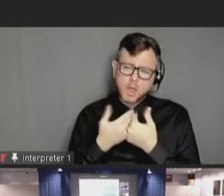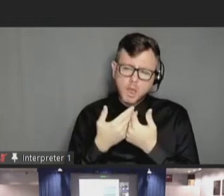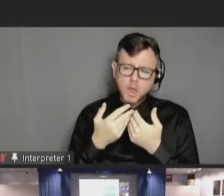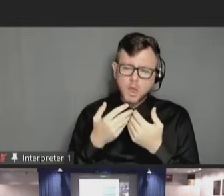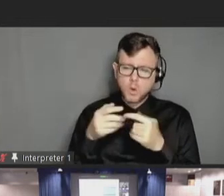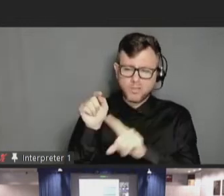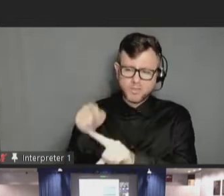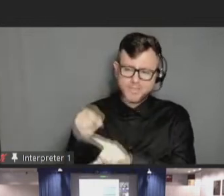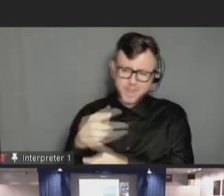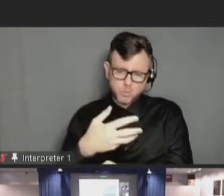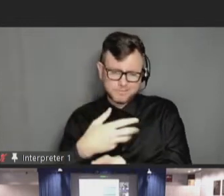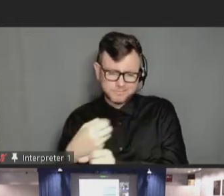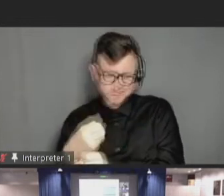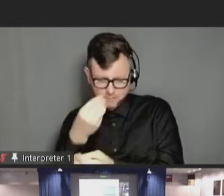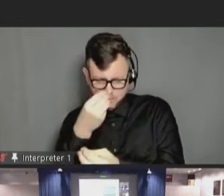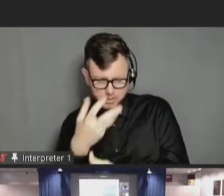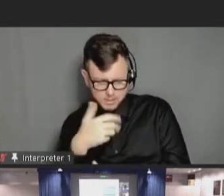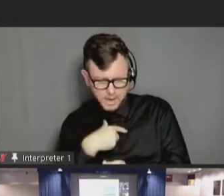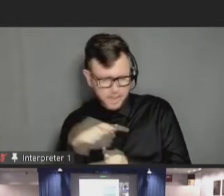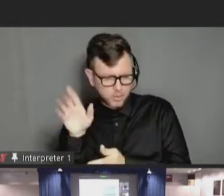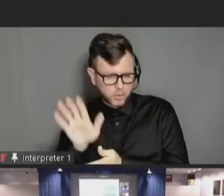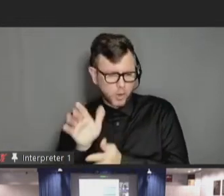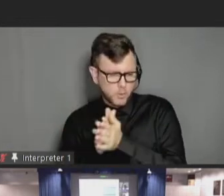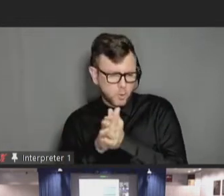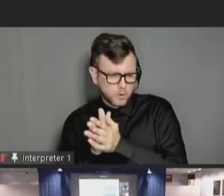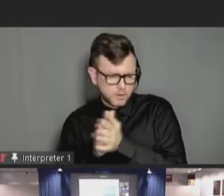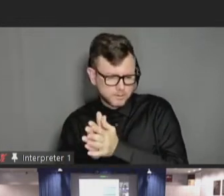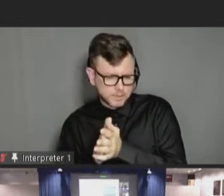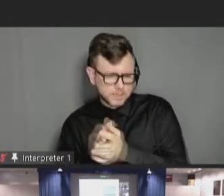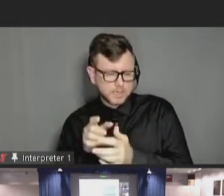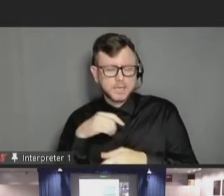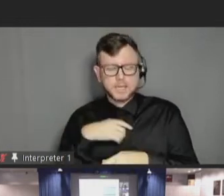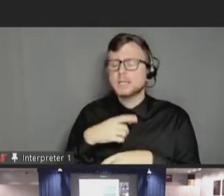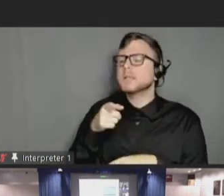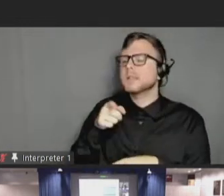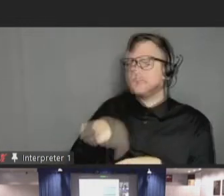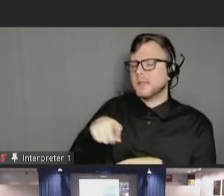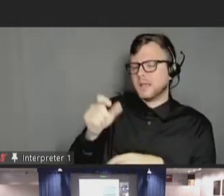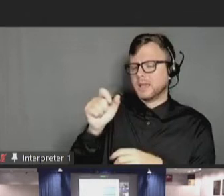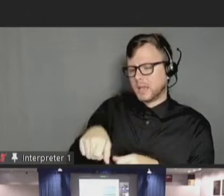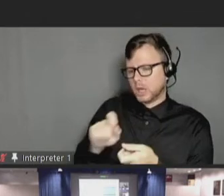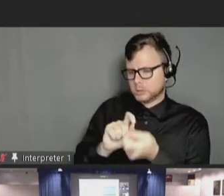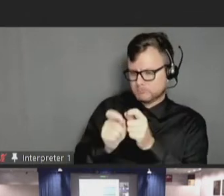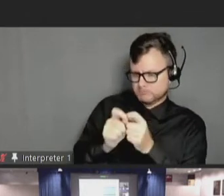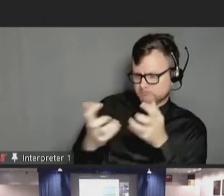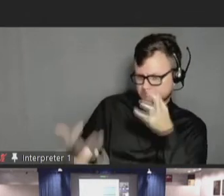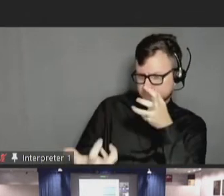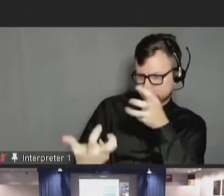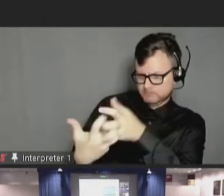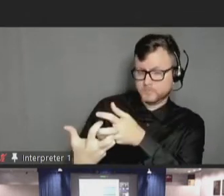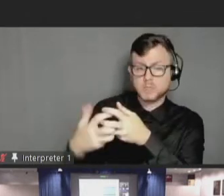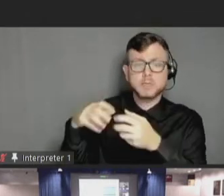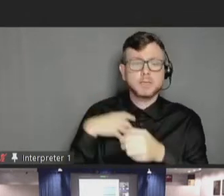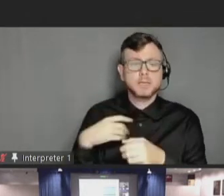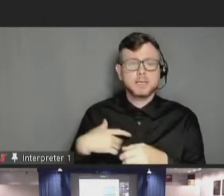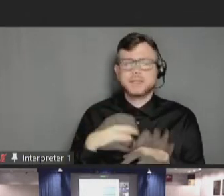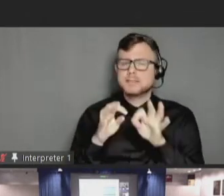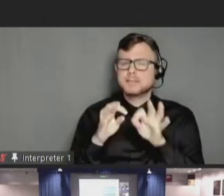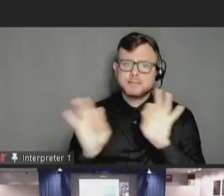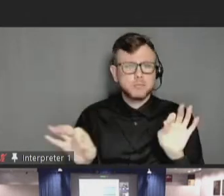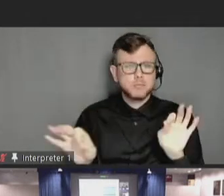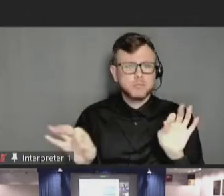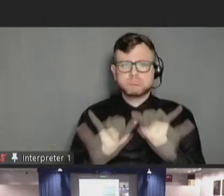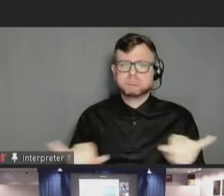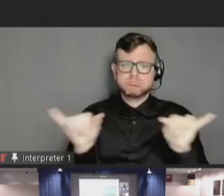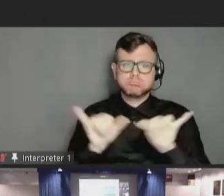information and what motivates them in order to understand how to tailor their message. Delivering a simple, consistent message, as